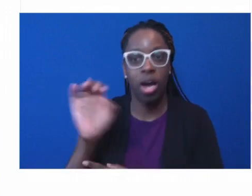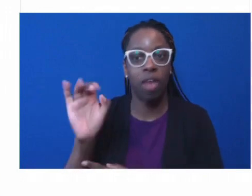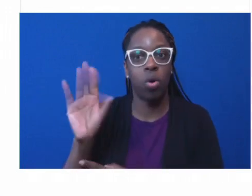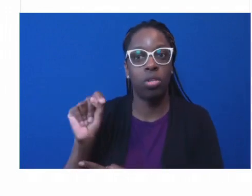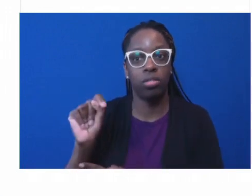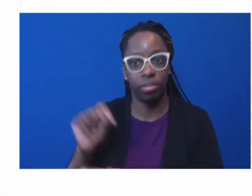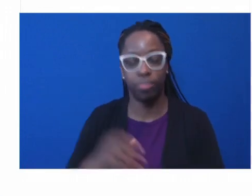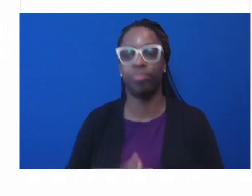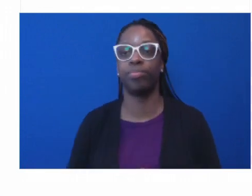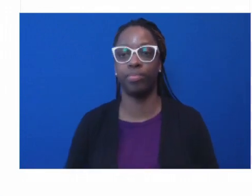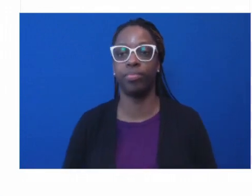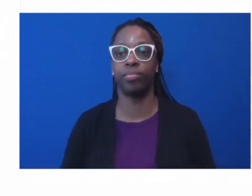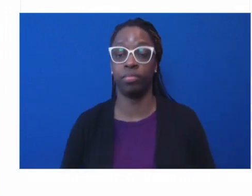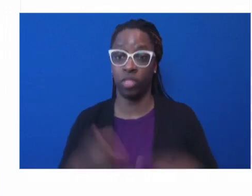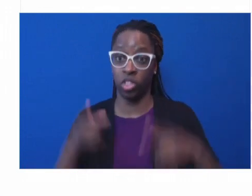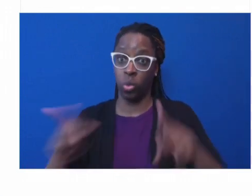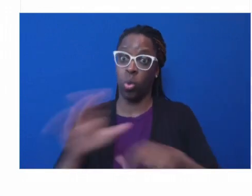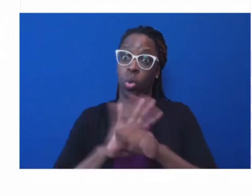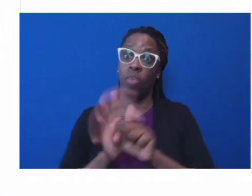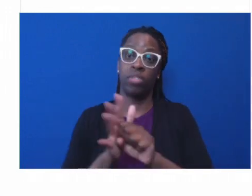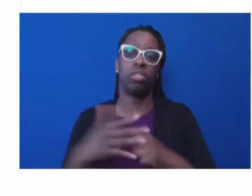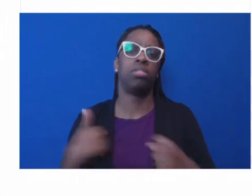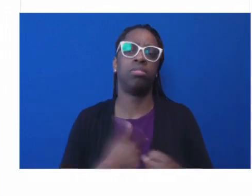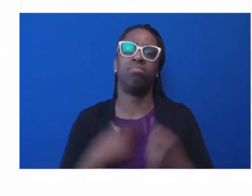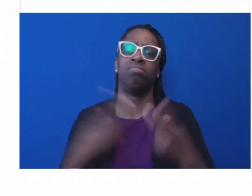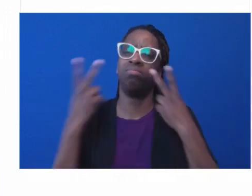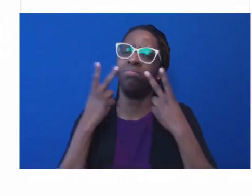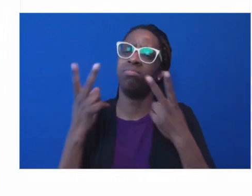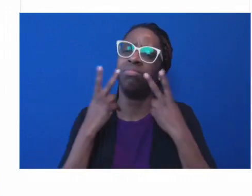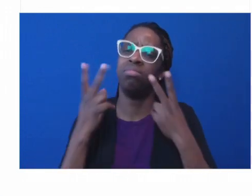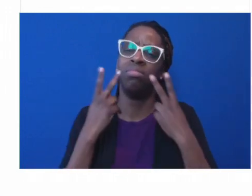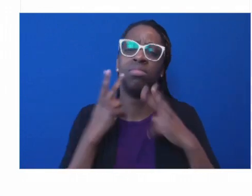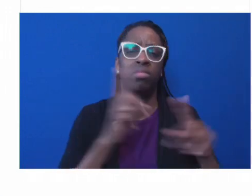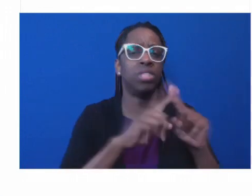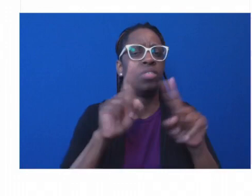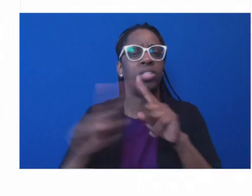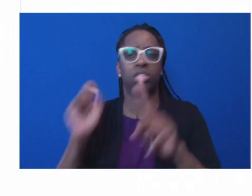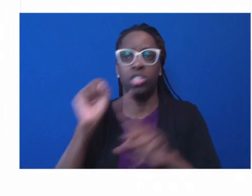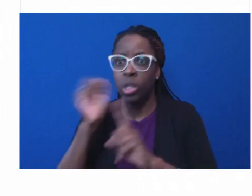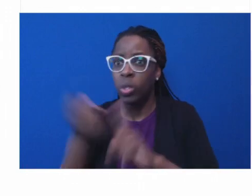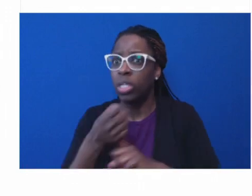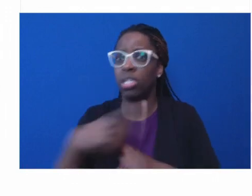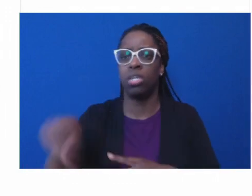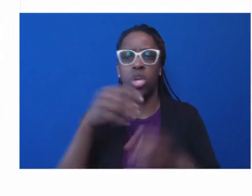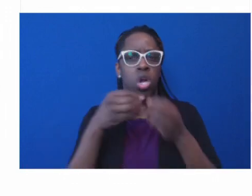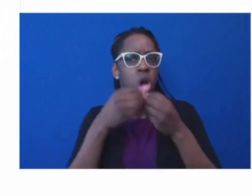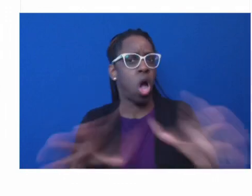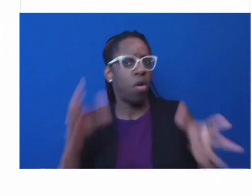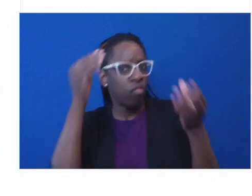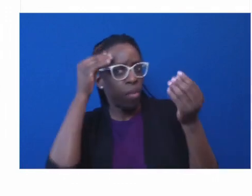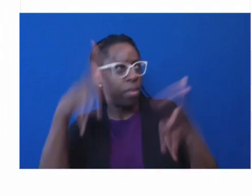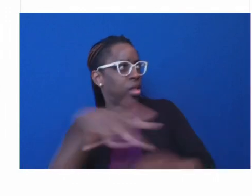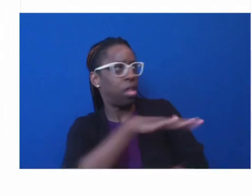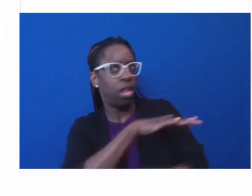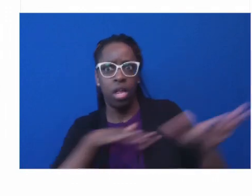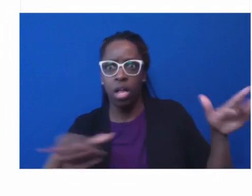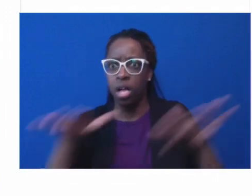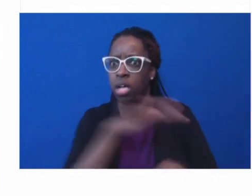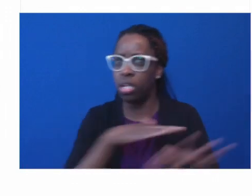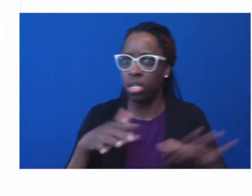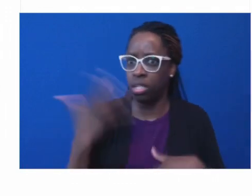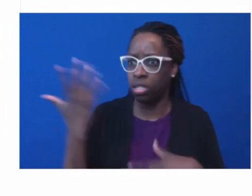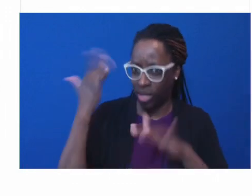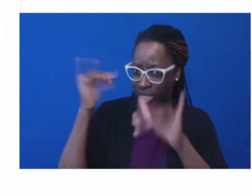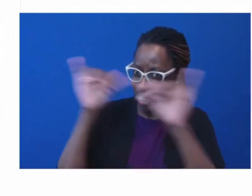saw social health and civic systems struggle with what to do and how to do it, while communities called for help and they looked for leadership